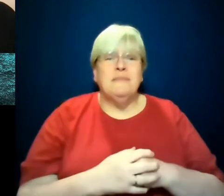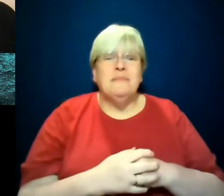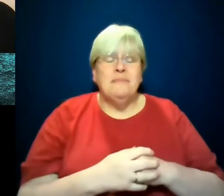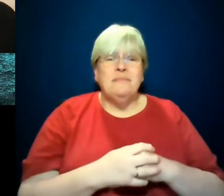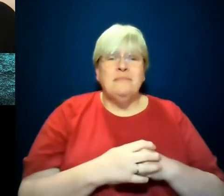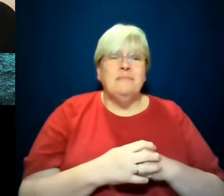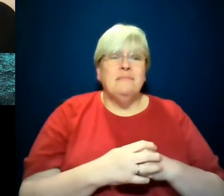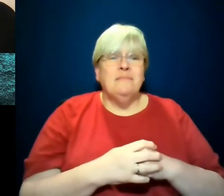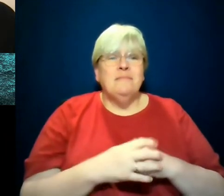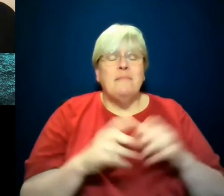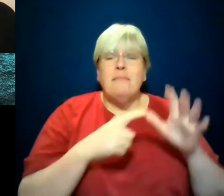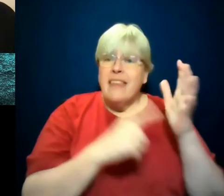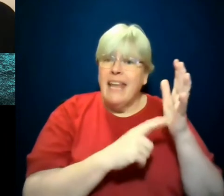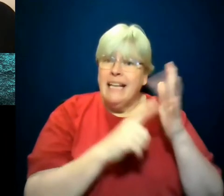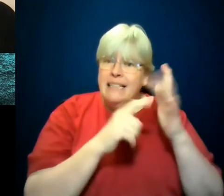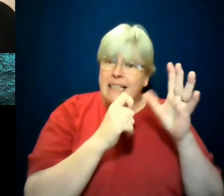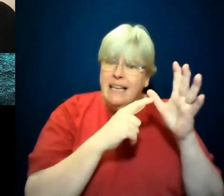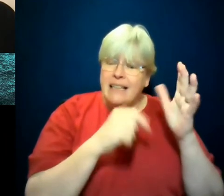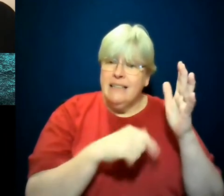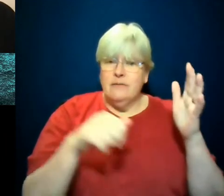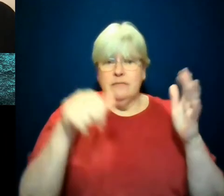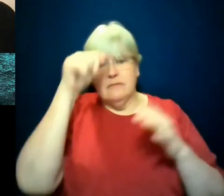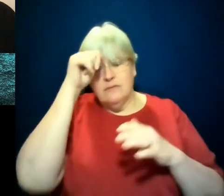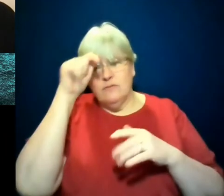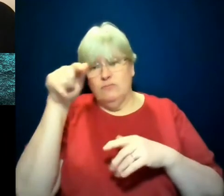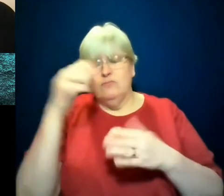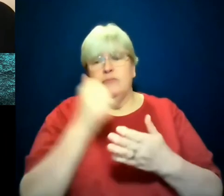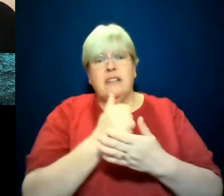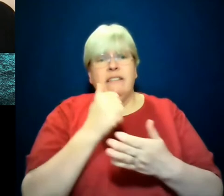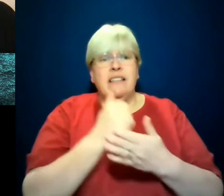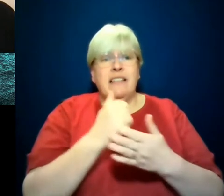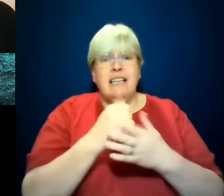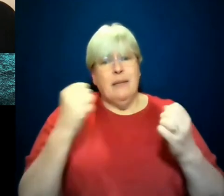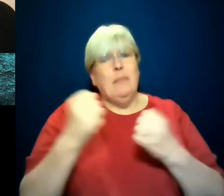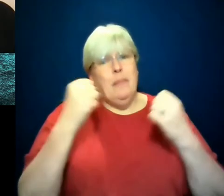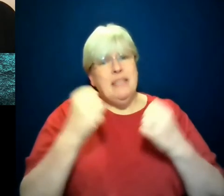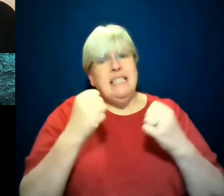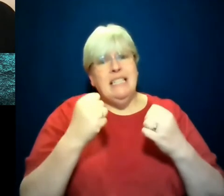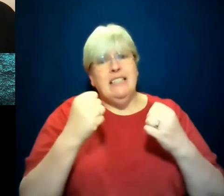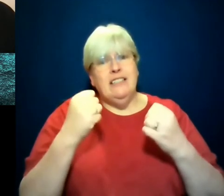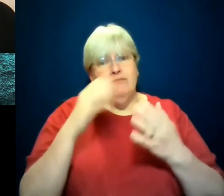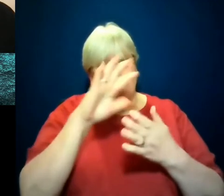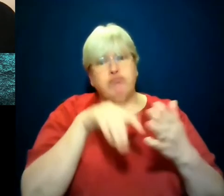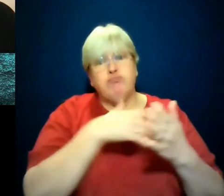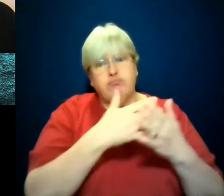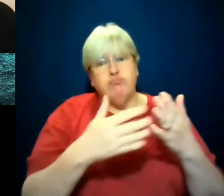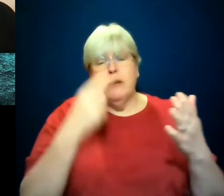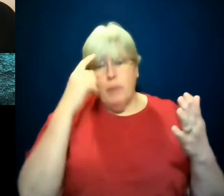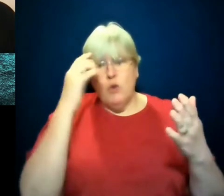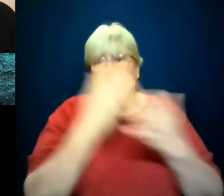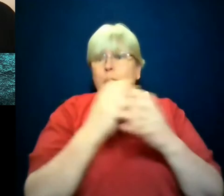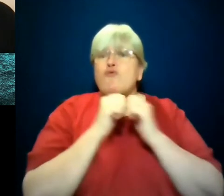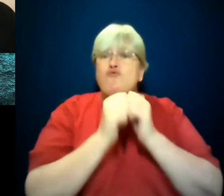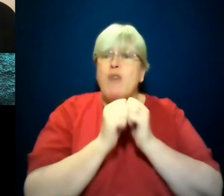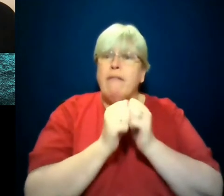Attica, we know that you have a fantastically busy schedule so we're very grateful to you for joining us. But